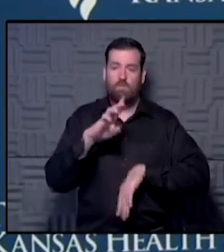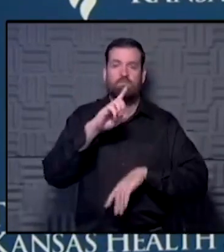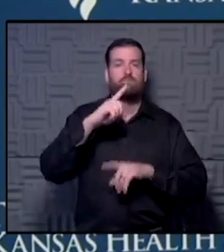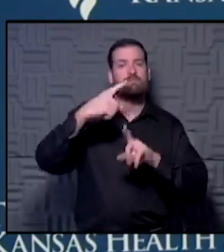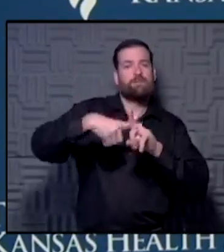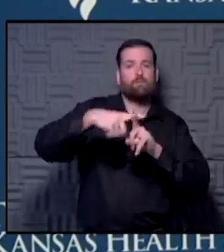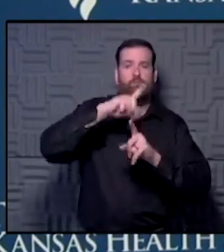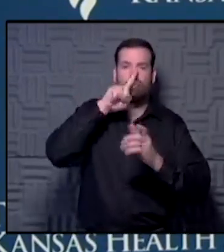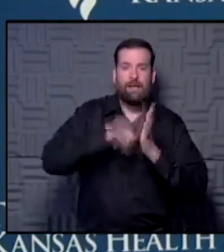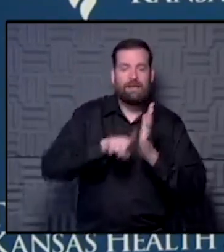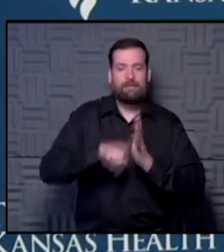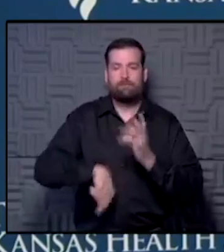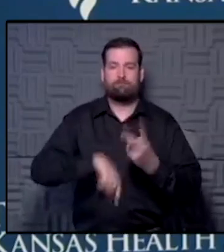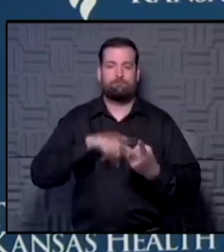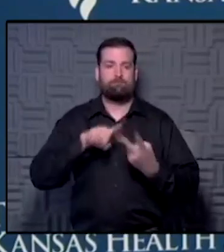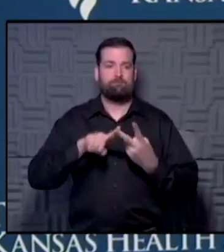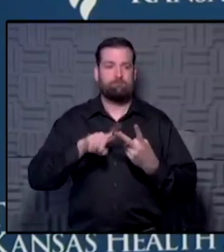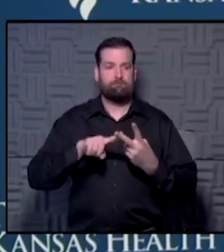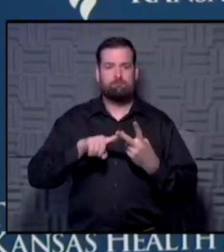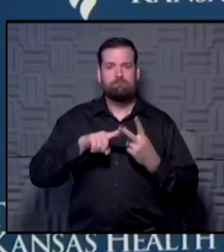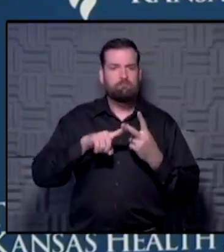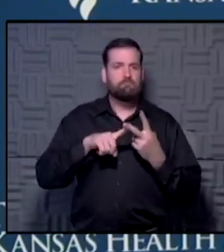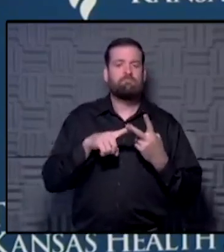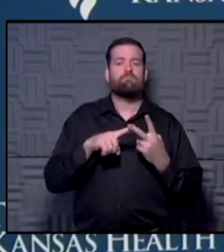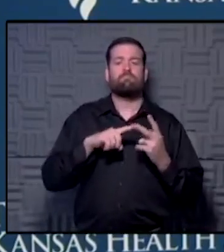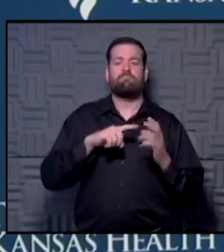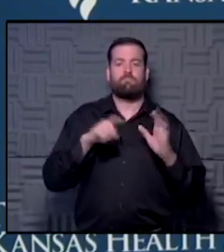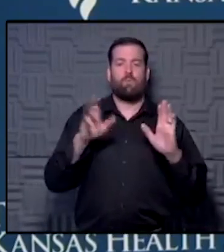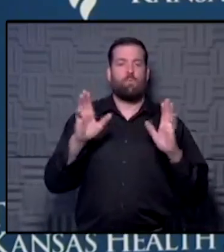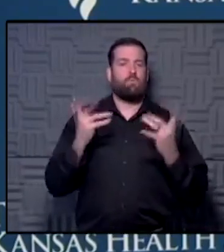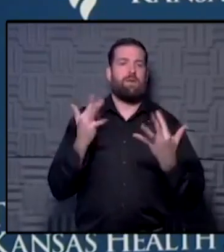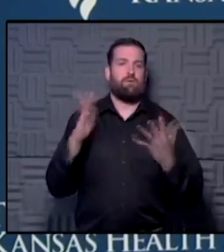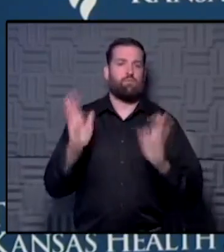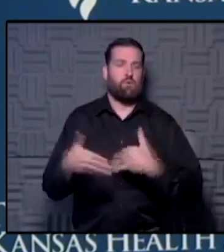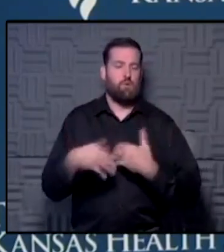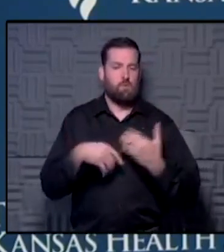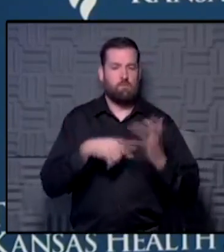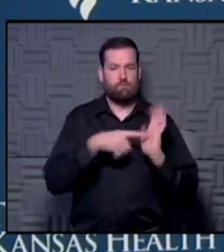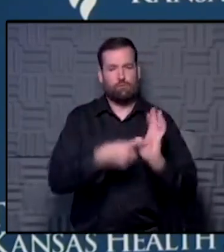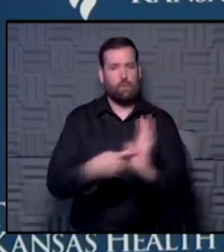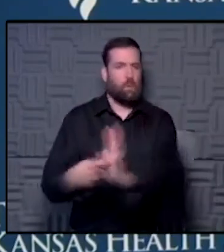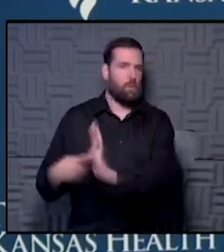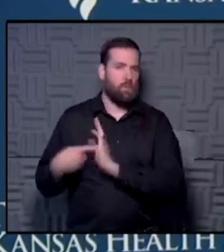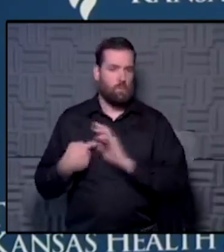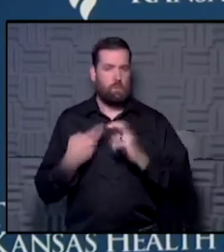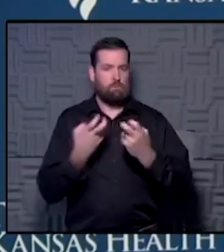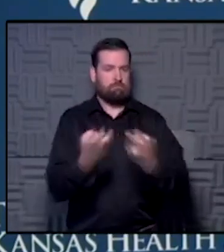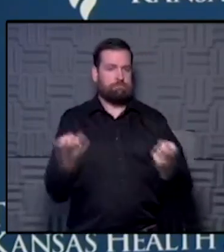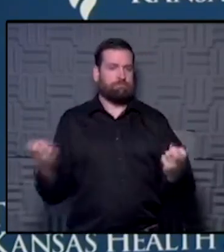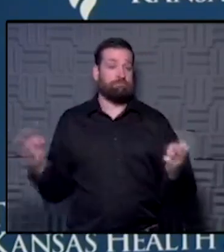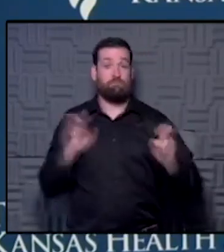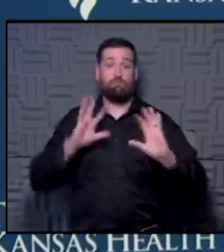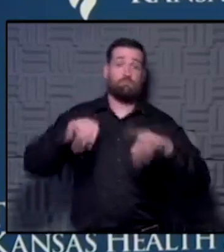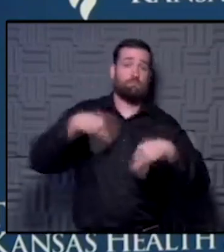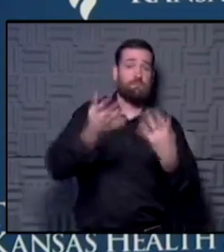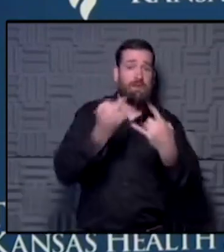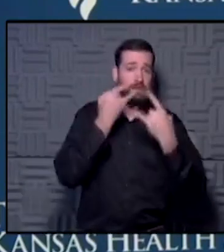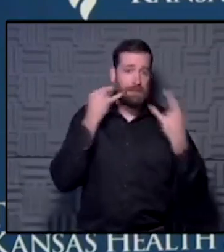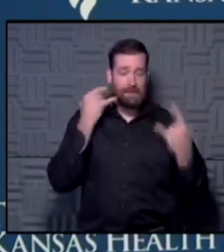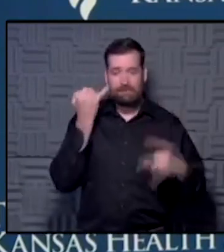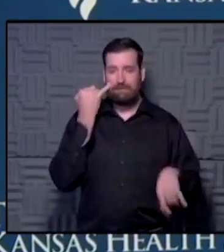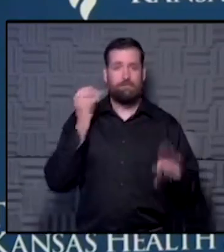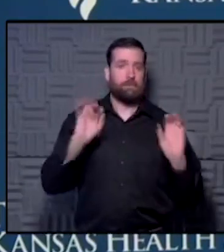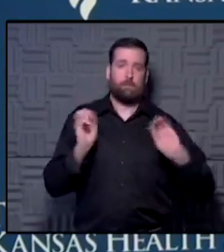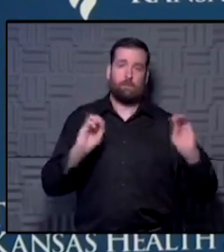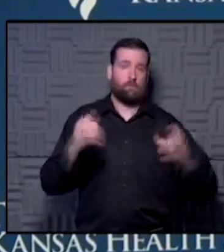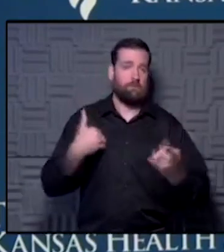screenings, indications throughout the waiting room to also help with social distancing, even providing a mask if you're unable to